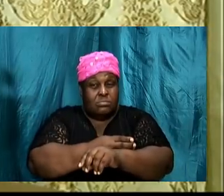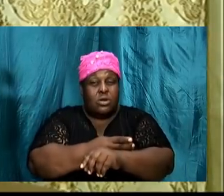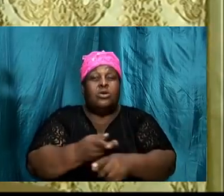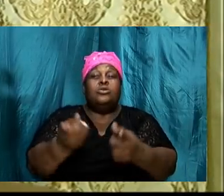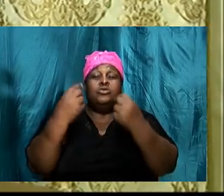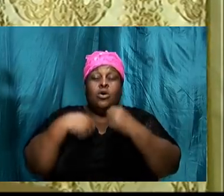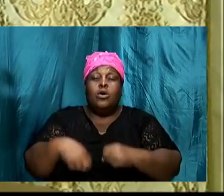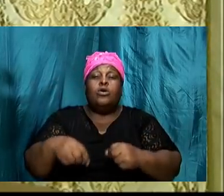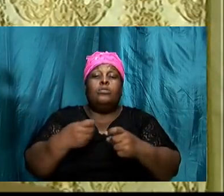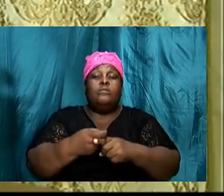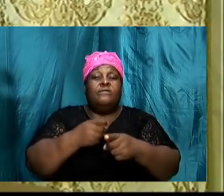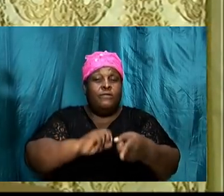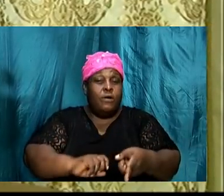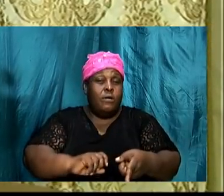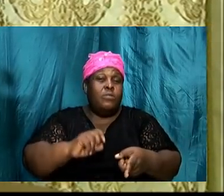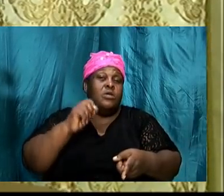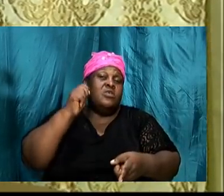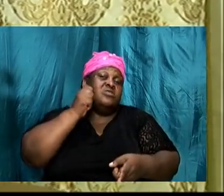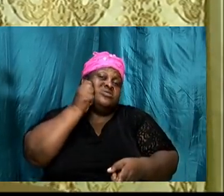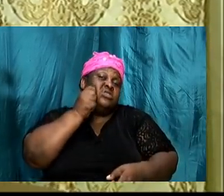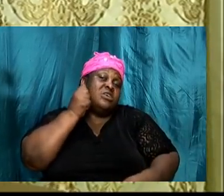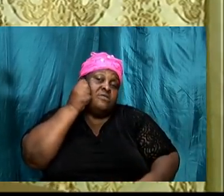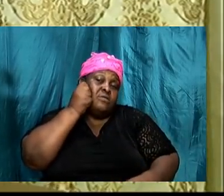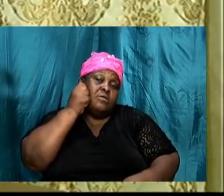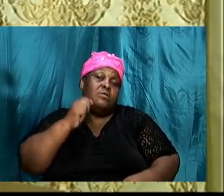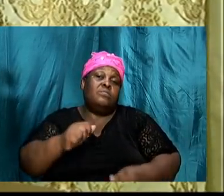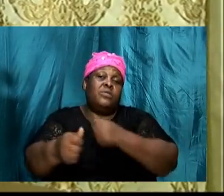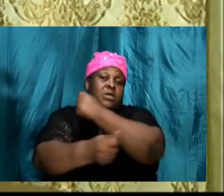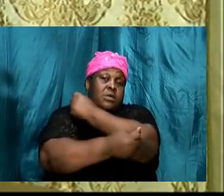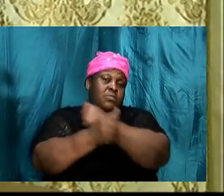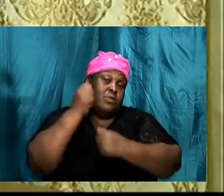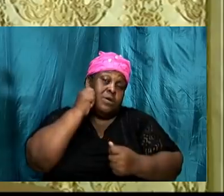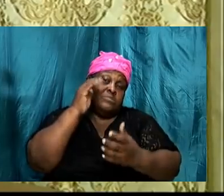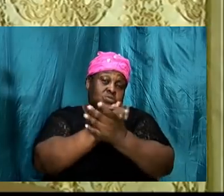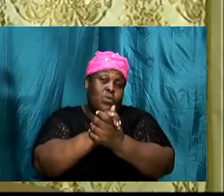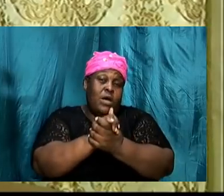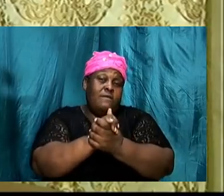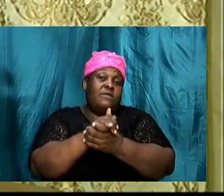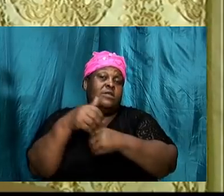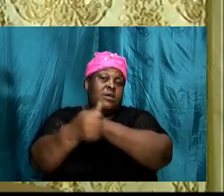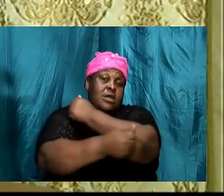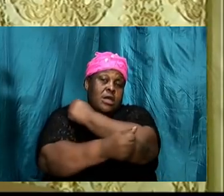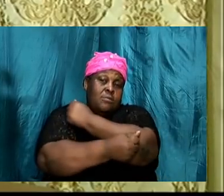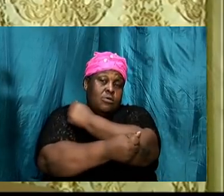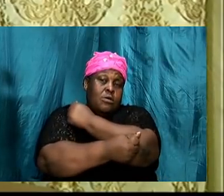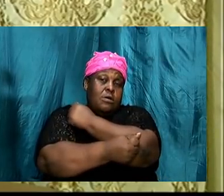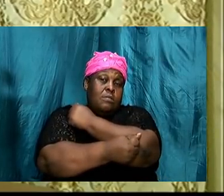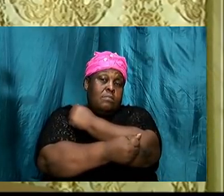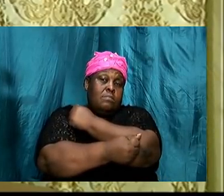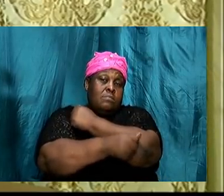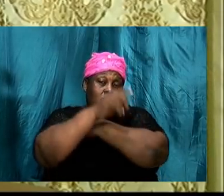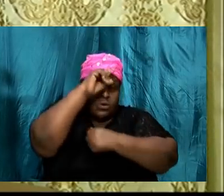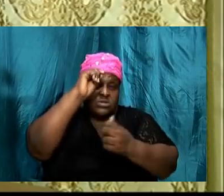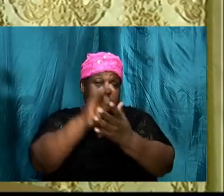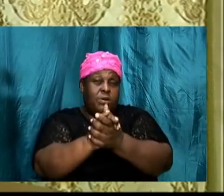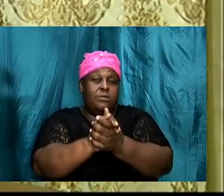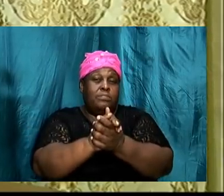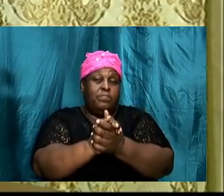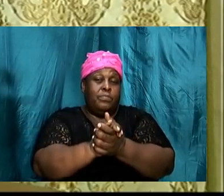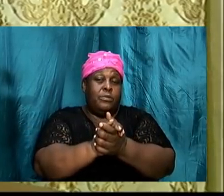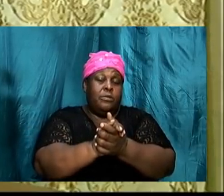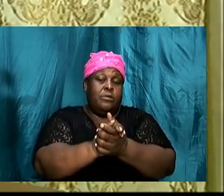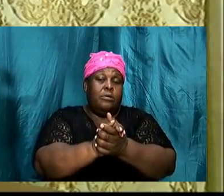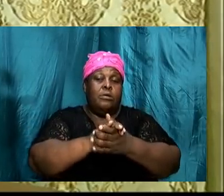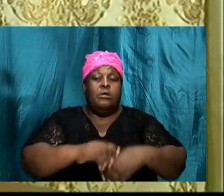we read in Genesis 6, 2-6, And Sarah said